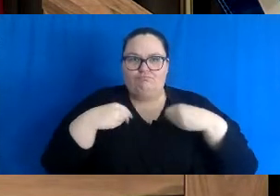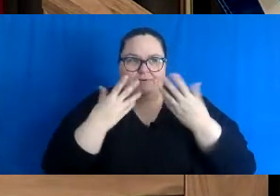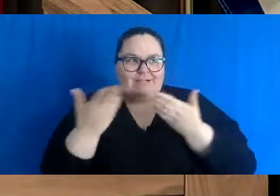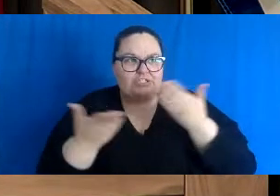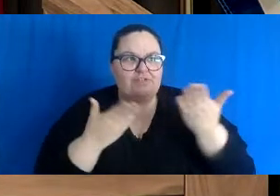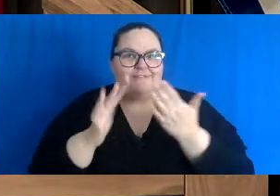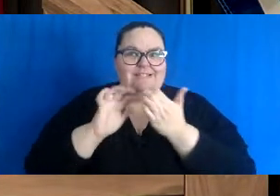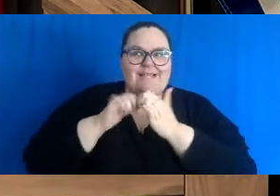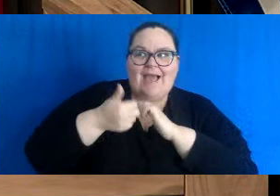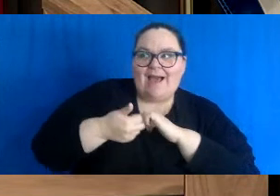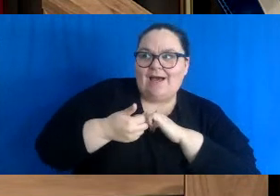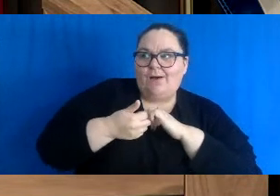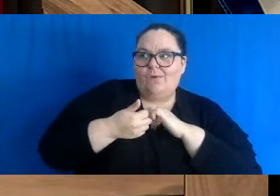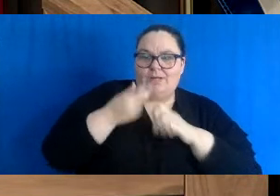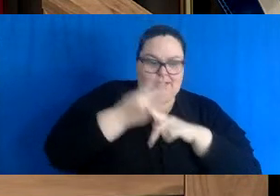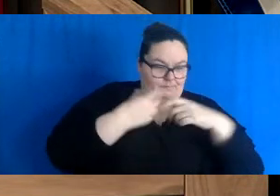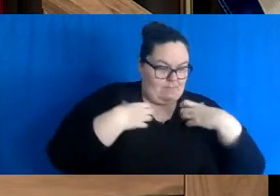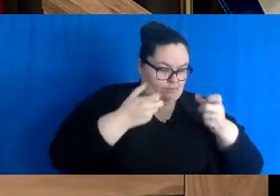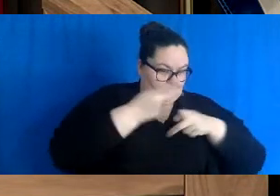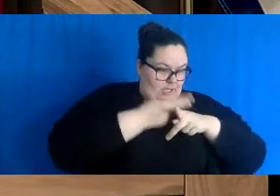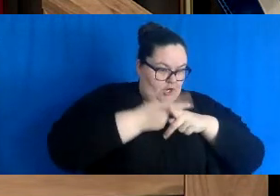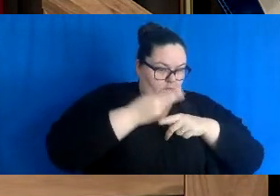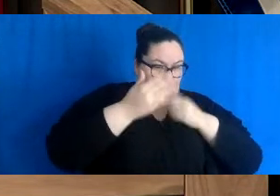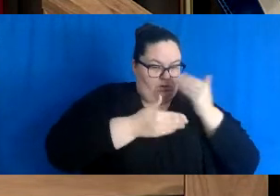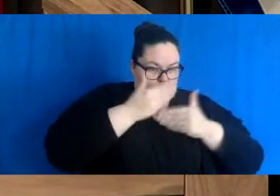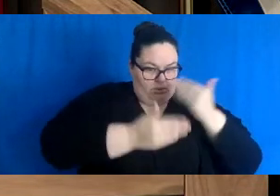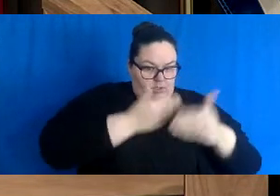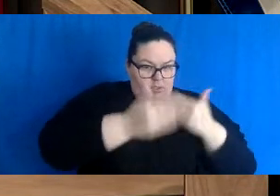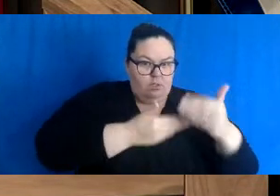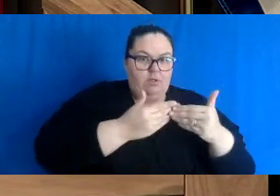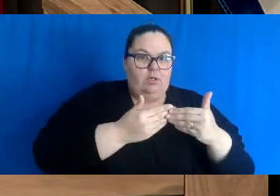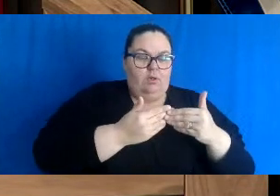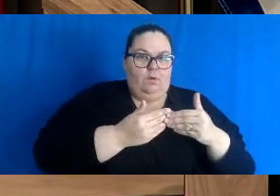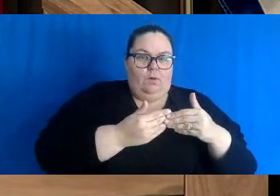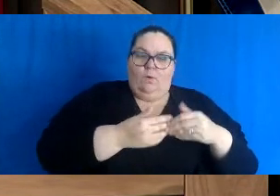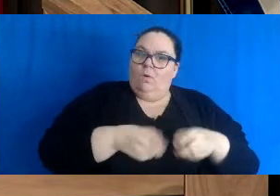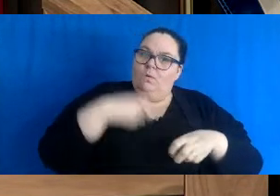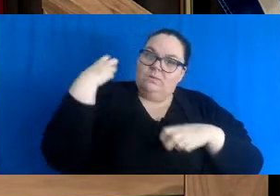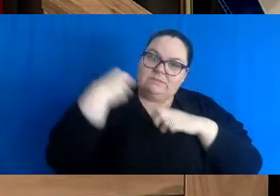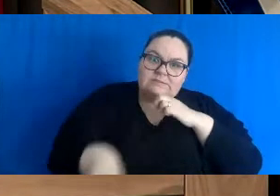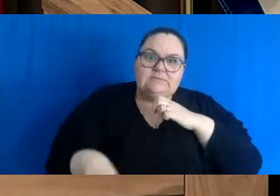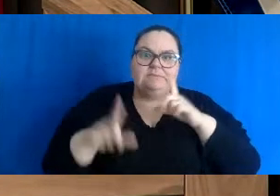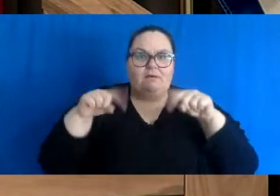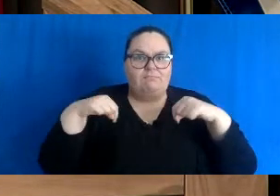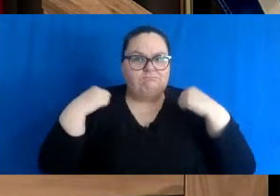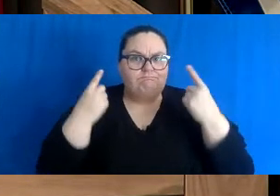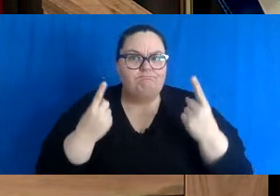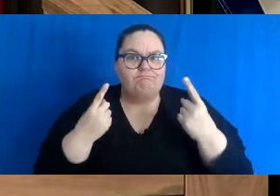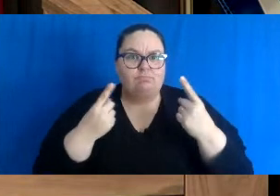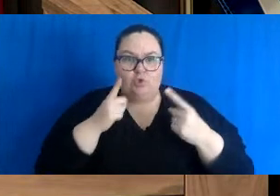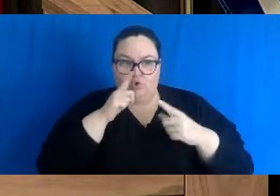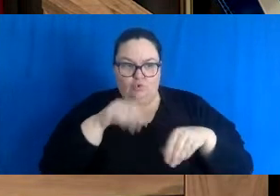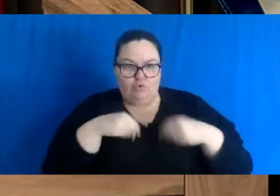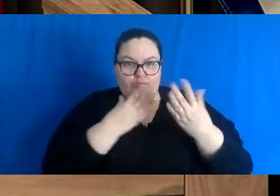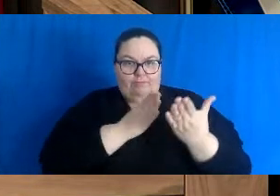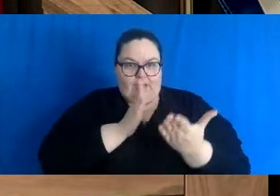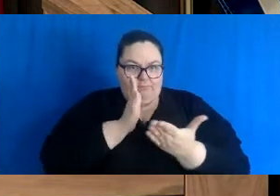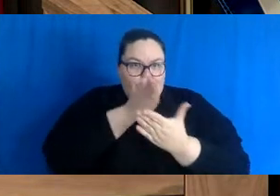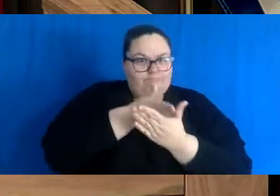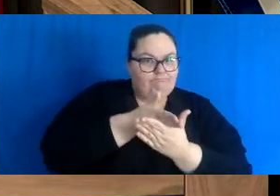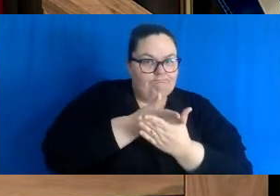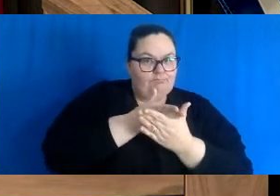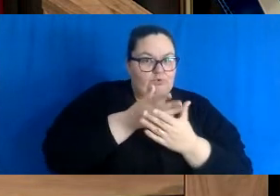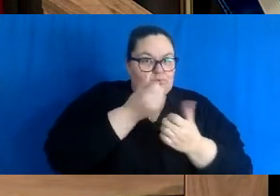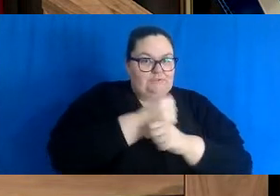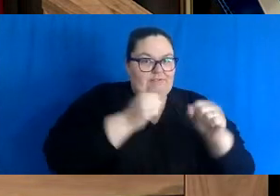while keeping our health care system from hitting a point where hard choices get made of who gets life-saving intervention because there are